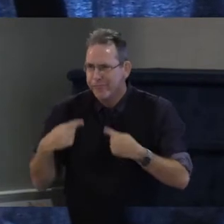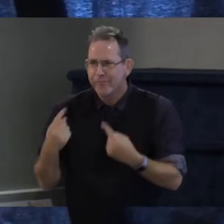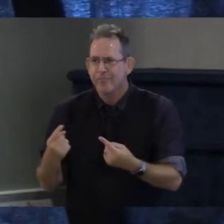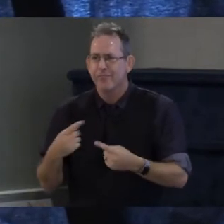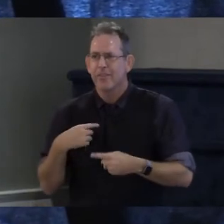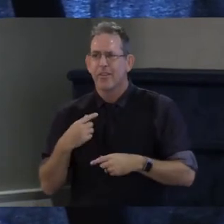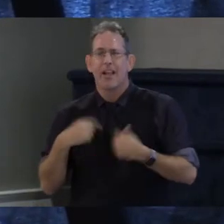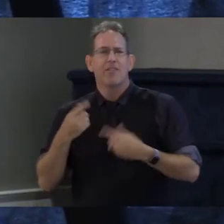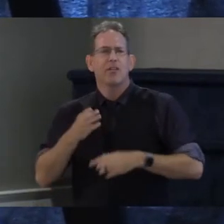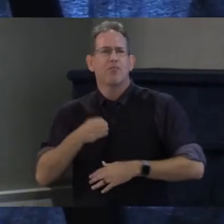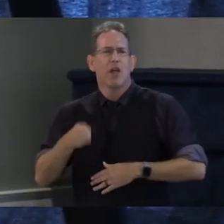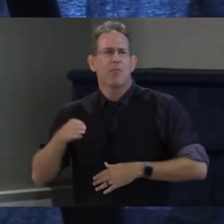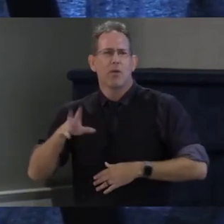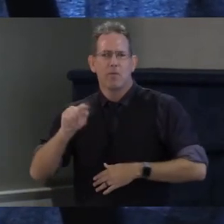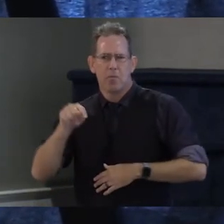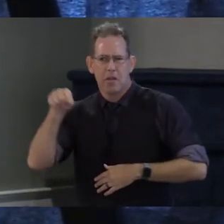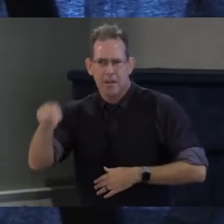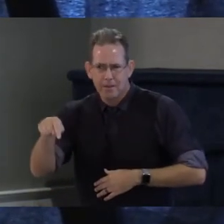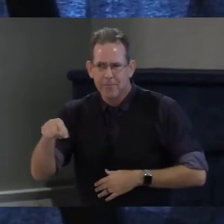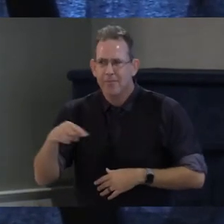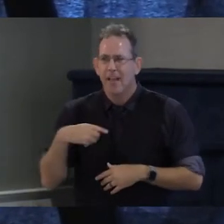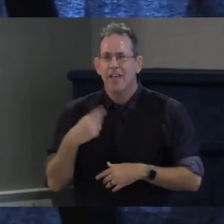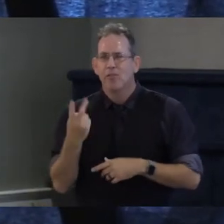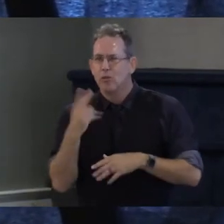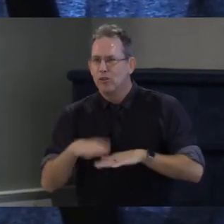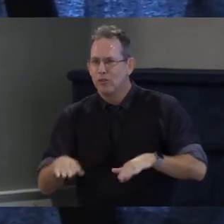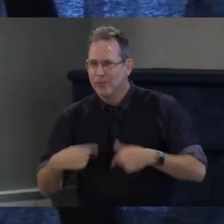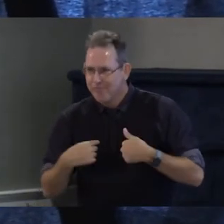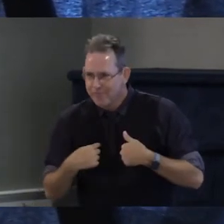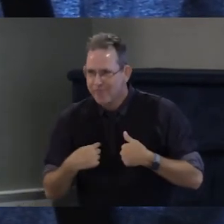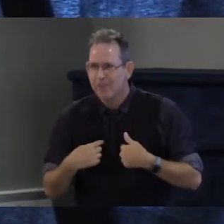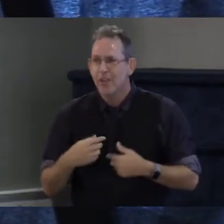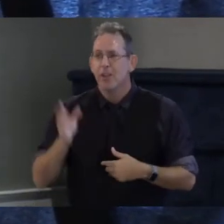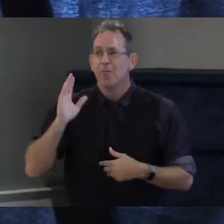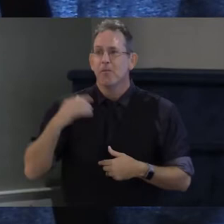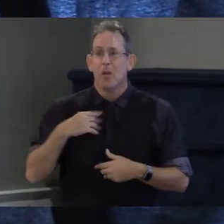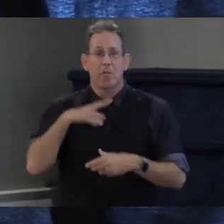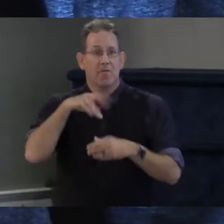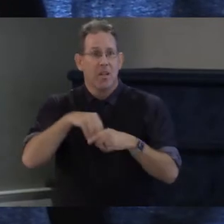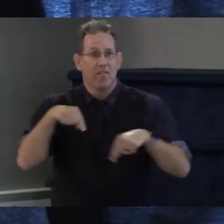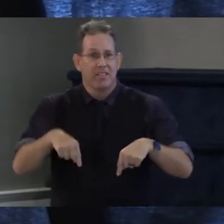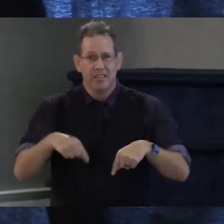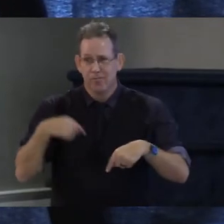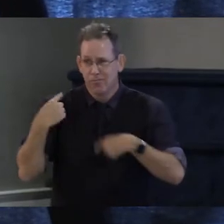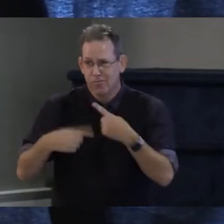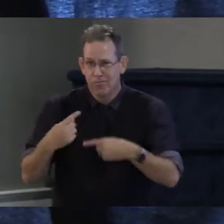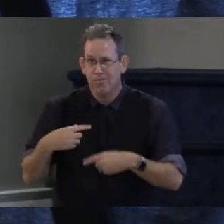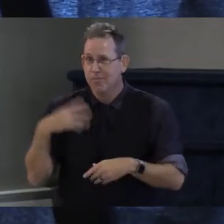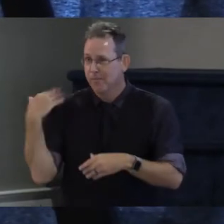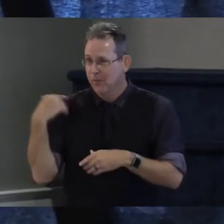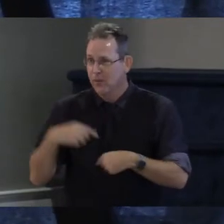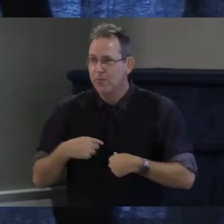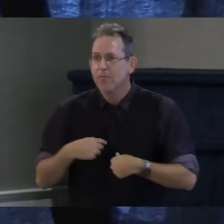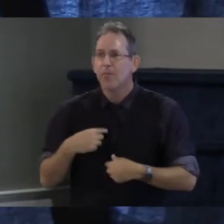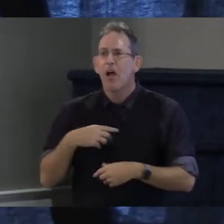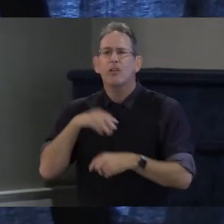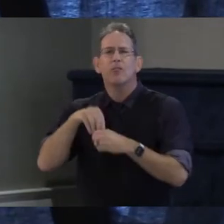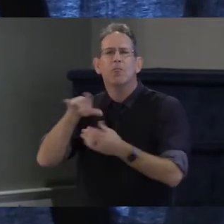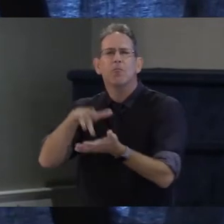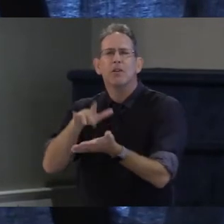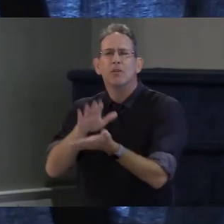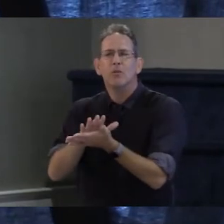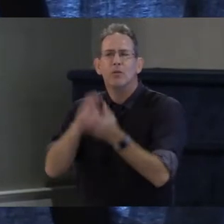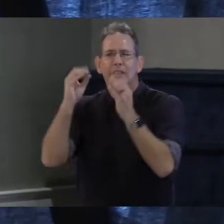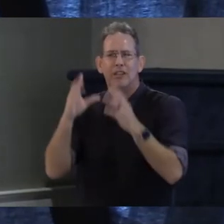spouse and two kids and before I was a senator and a senate leader I was a middle school teacher for many years